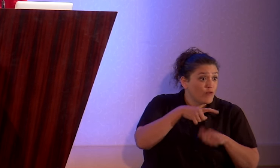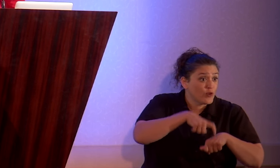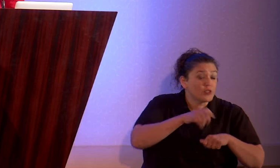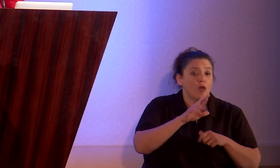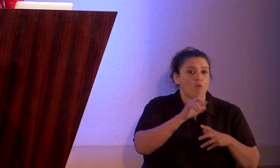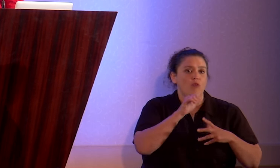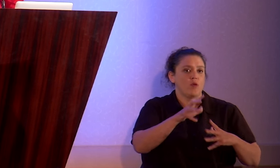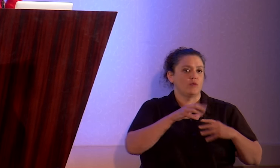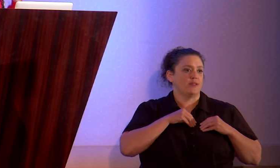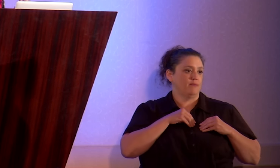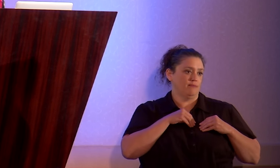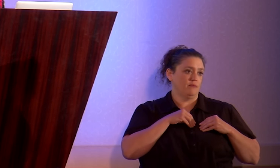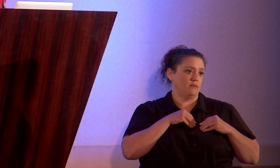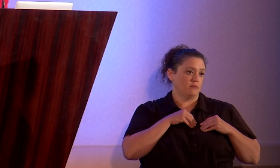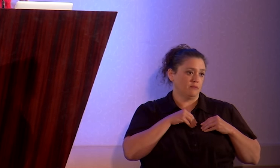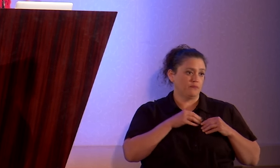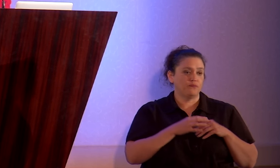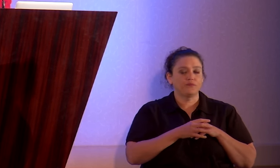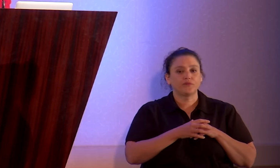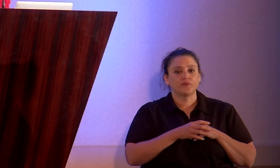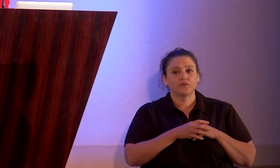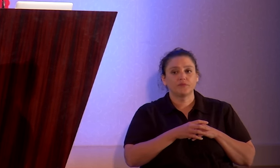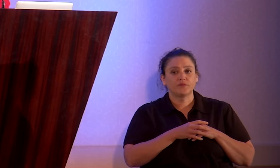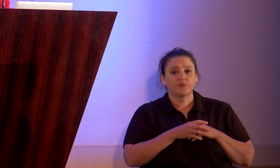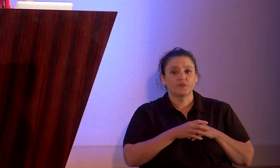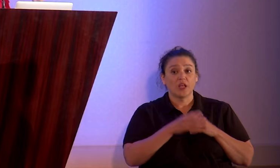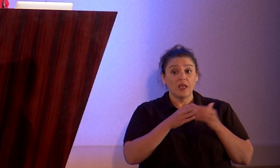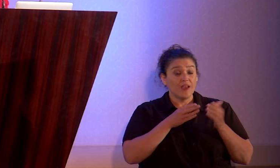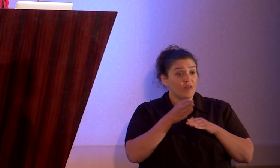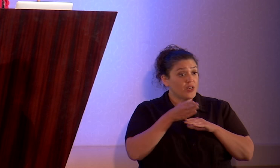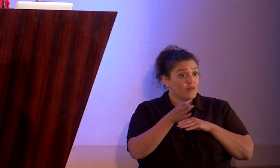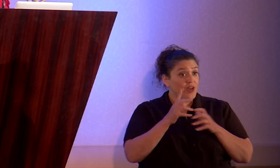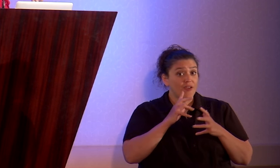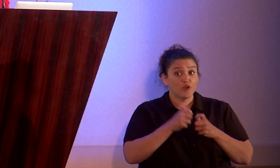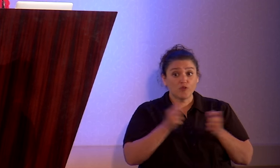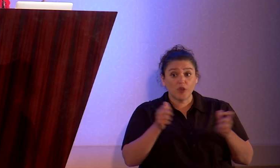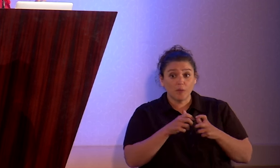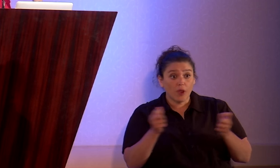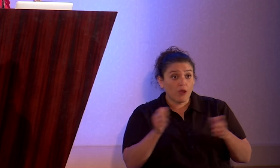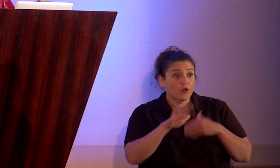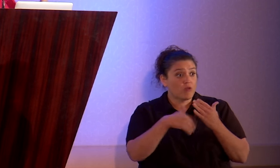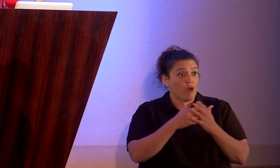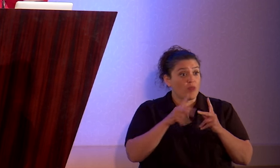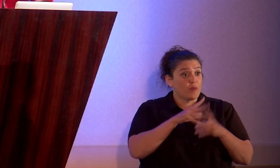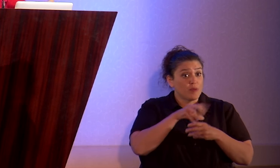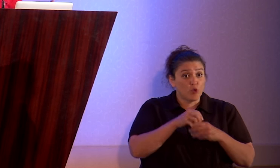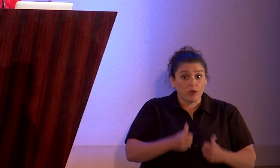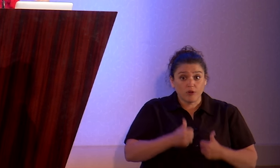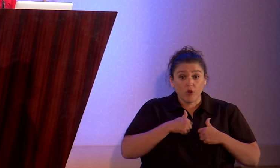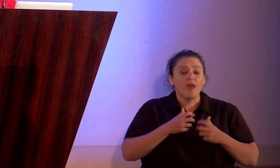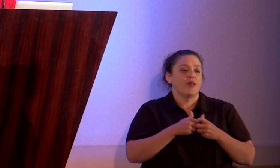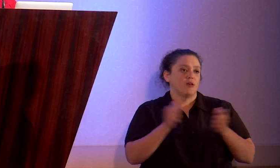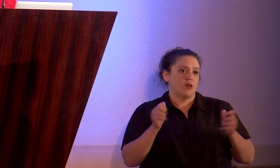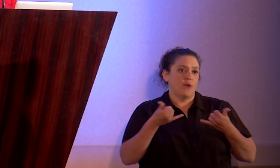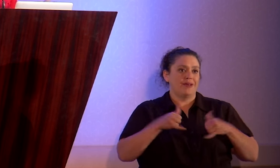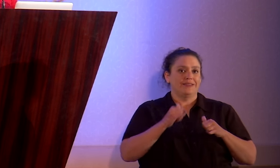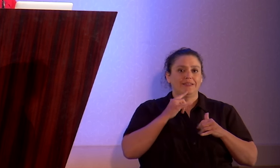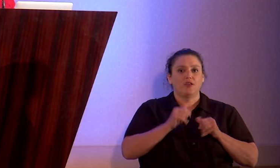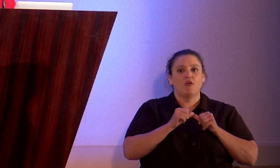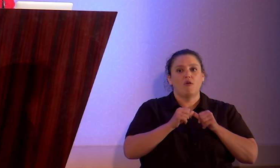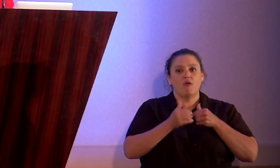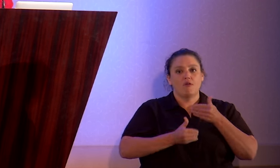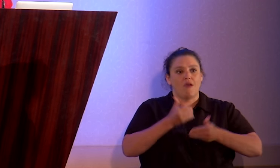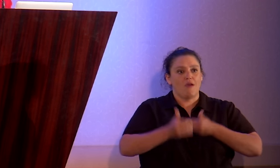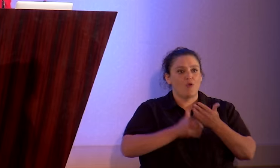accept it. And even after you've come out to all the central people in your life, coming out is still an ongoing series